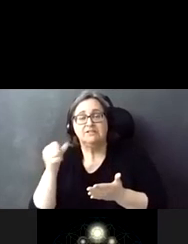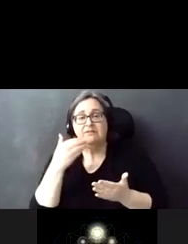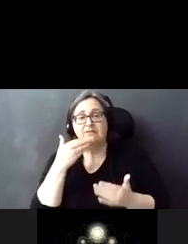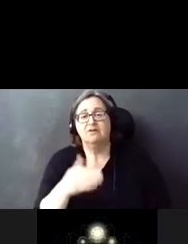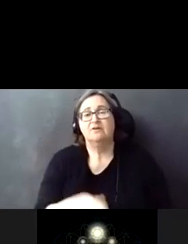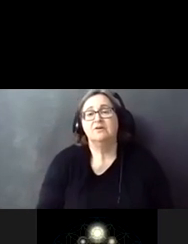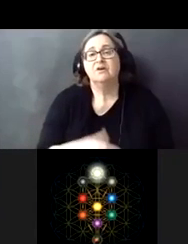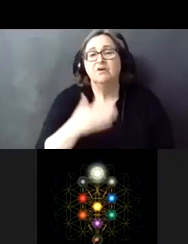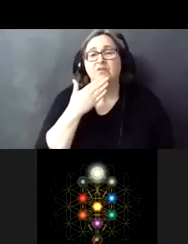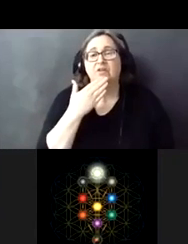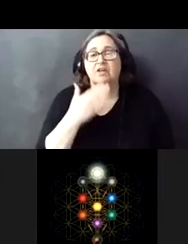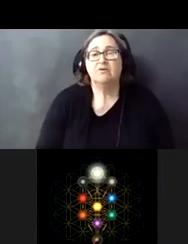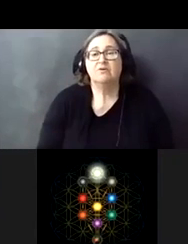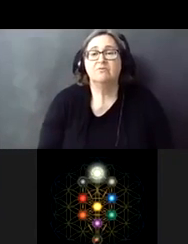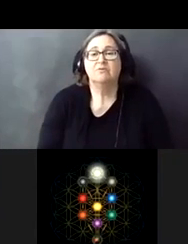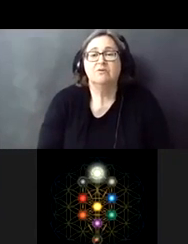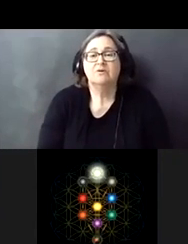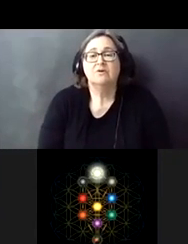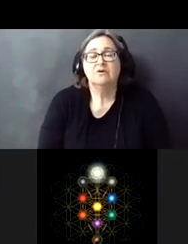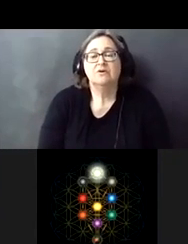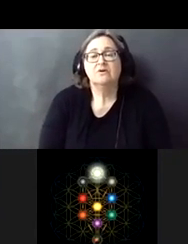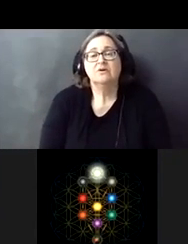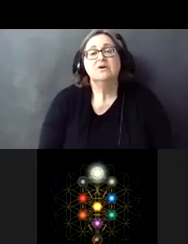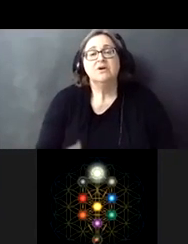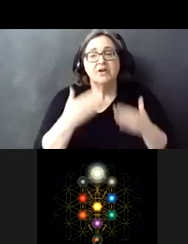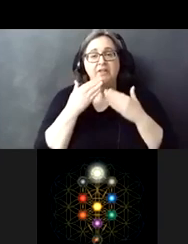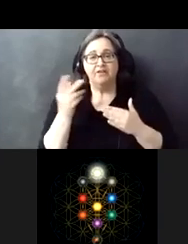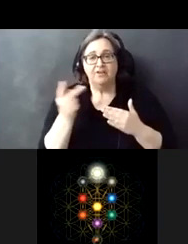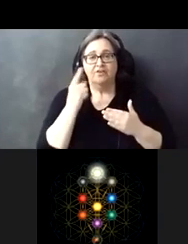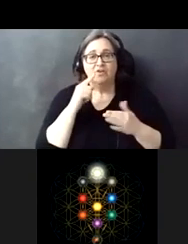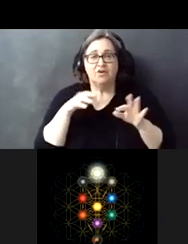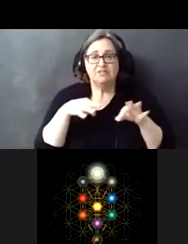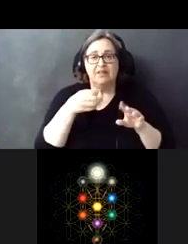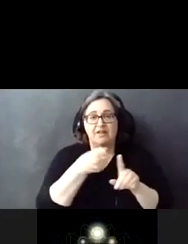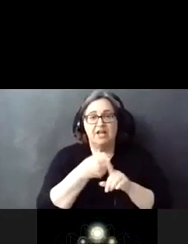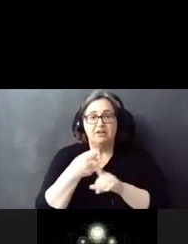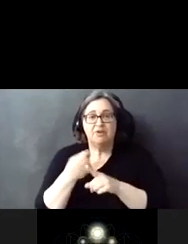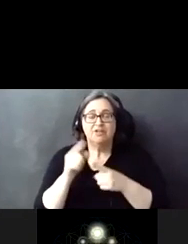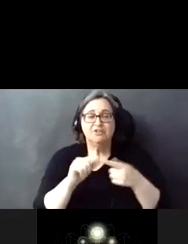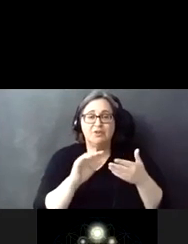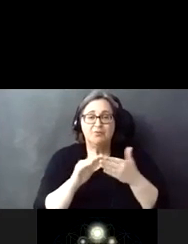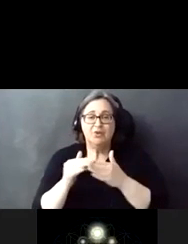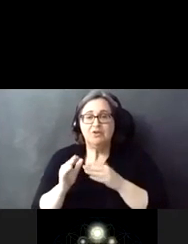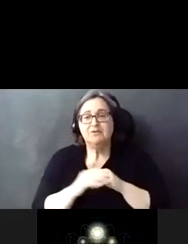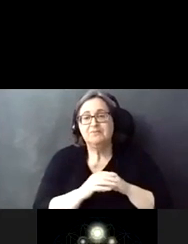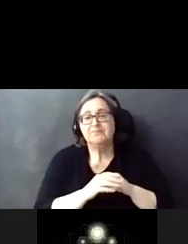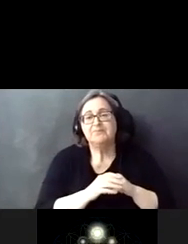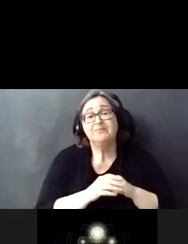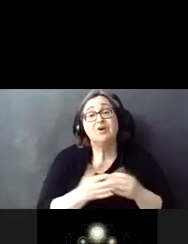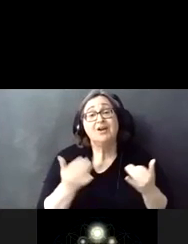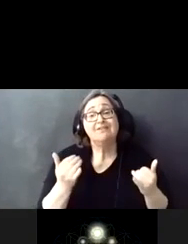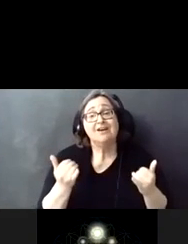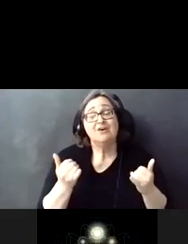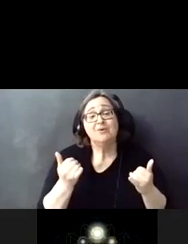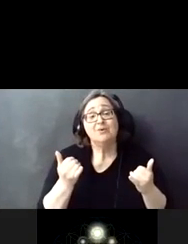all right thank you marcy and latrice for taking us through the impacts uh to the communities uh now